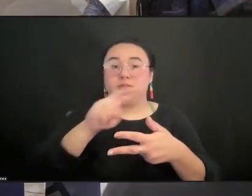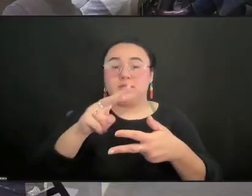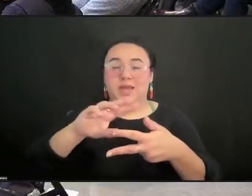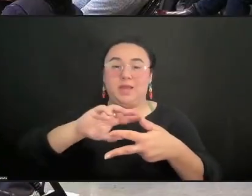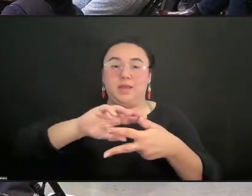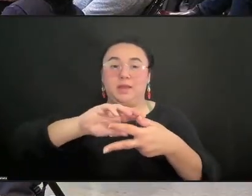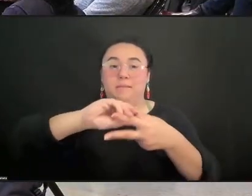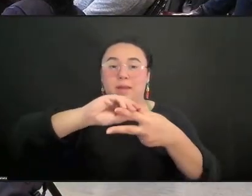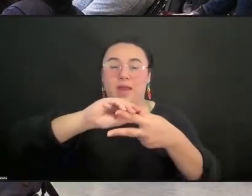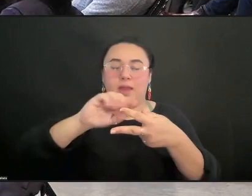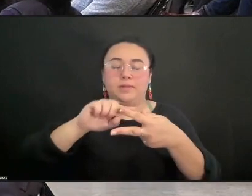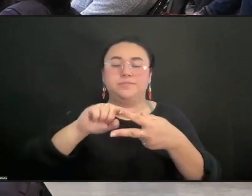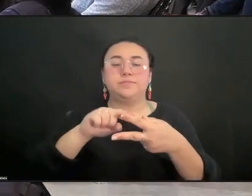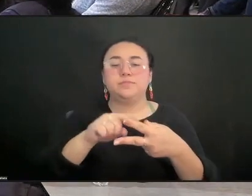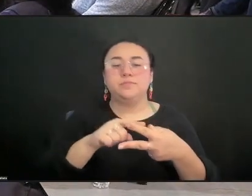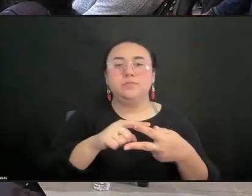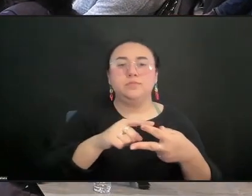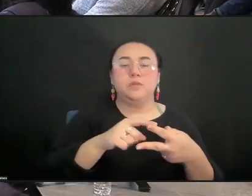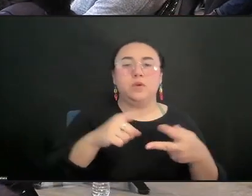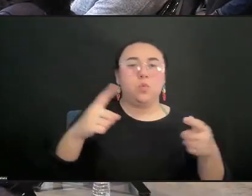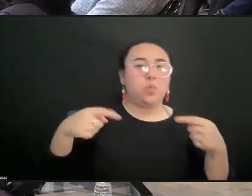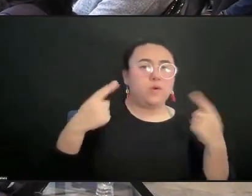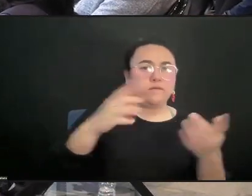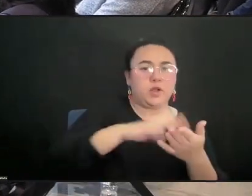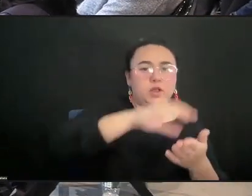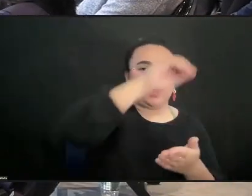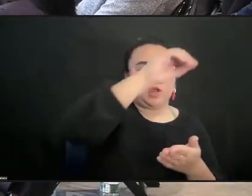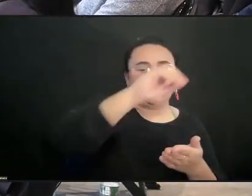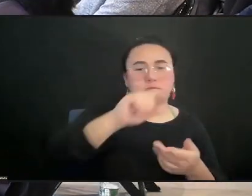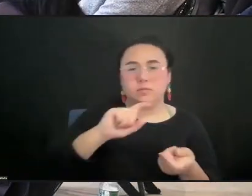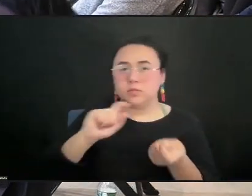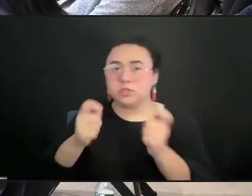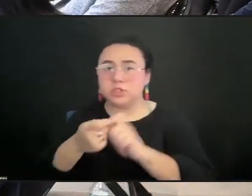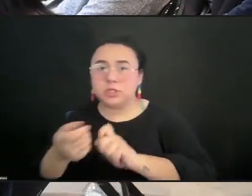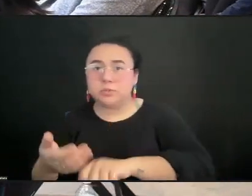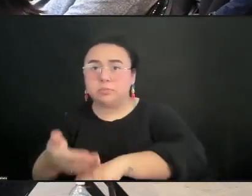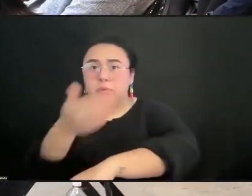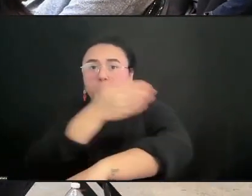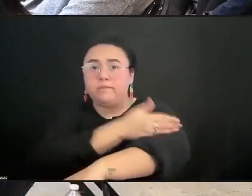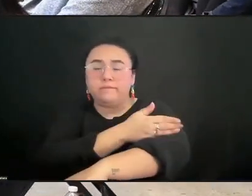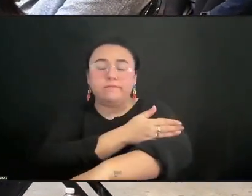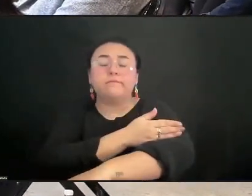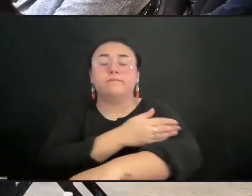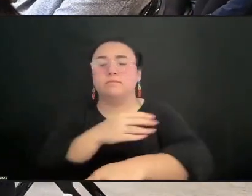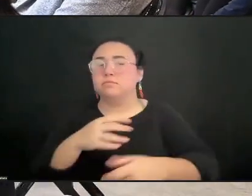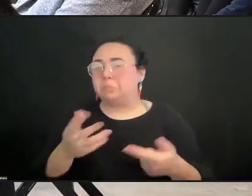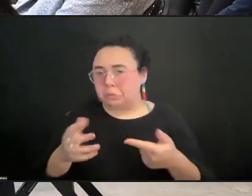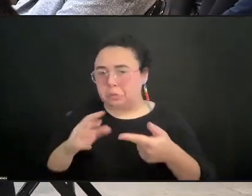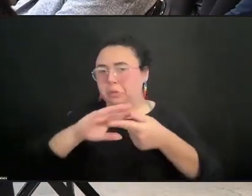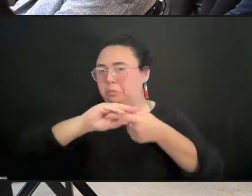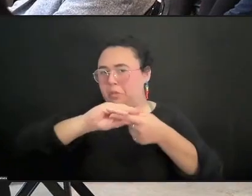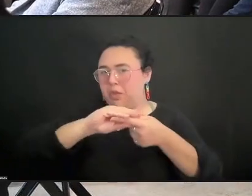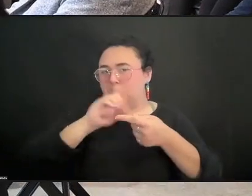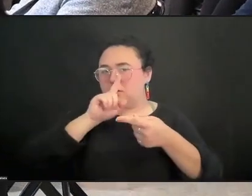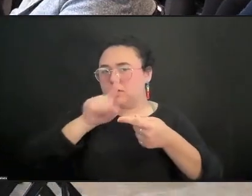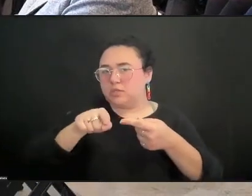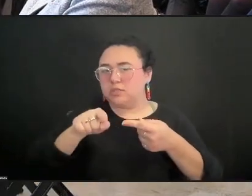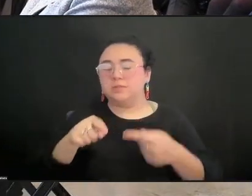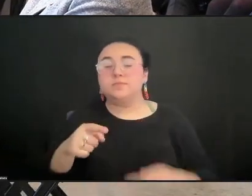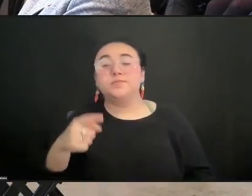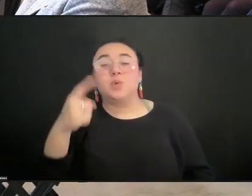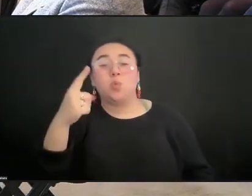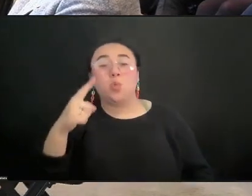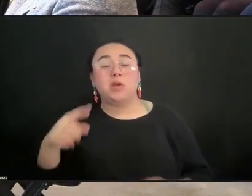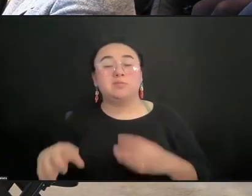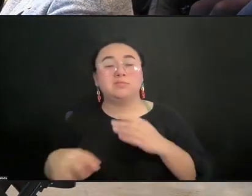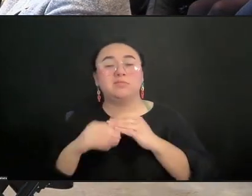One of the happy side benefits of developing work